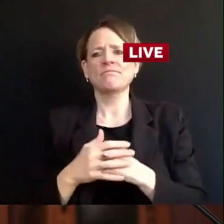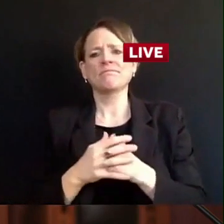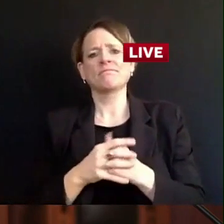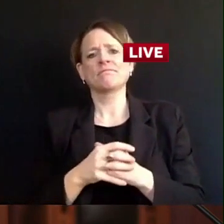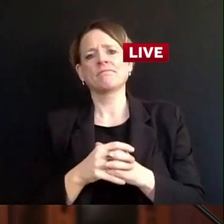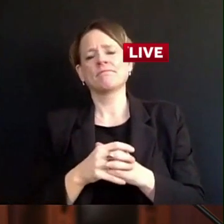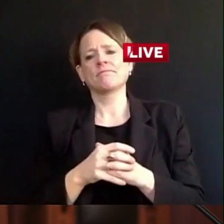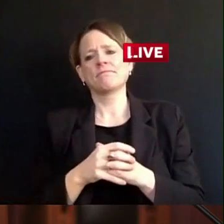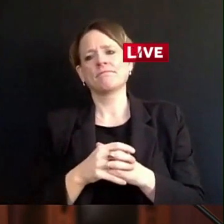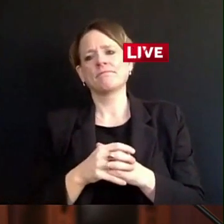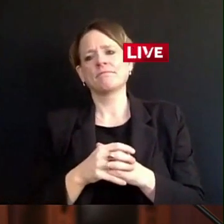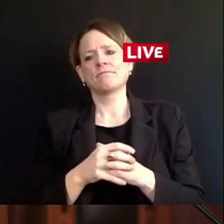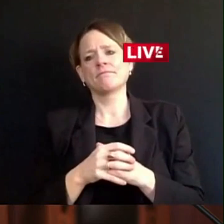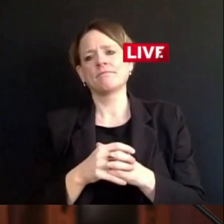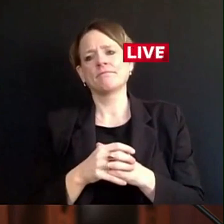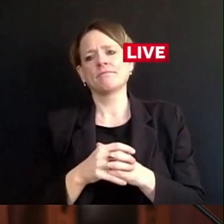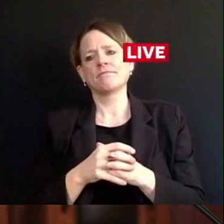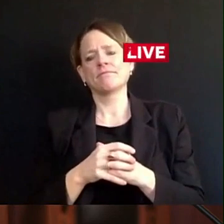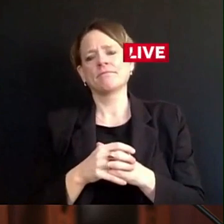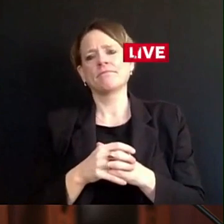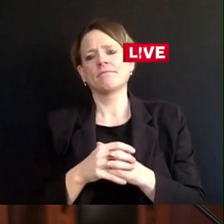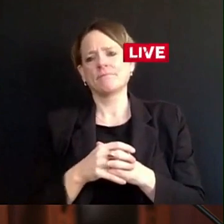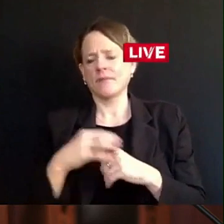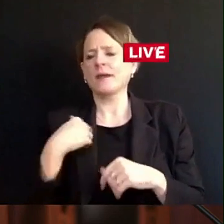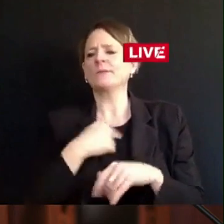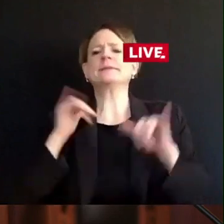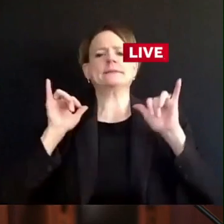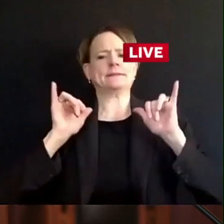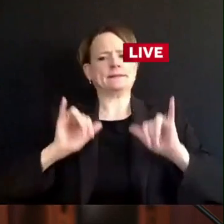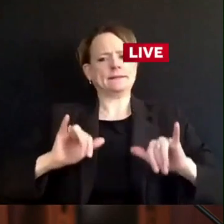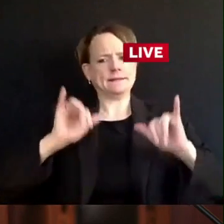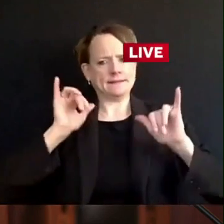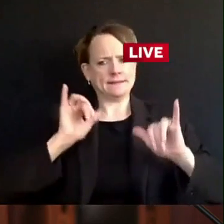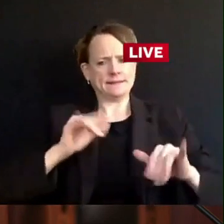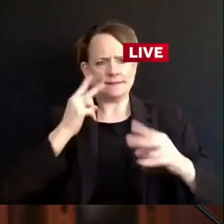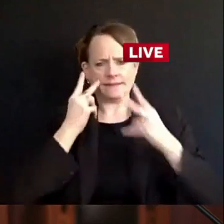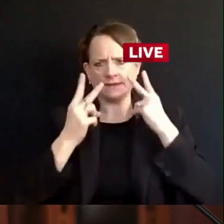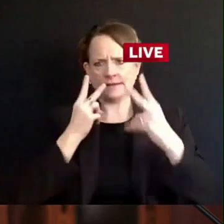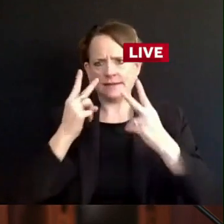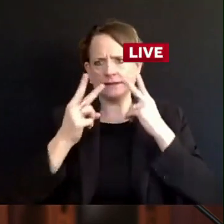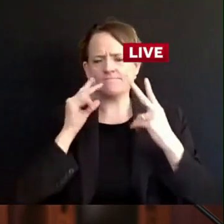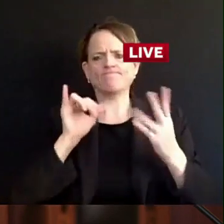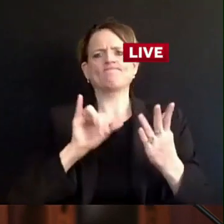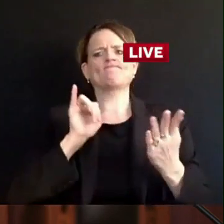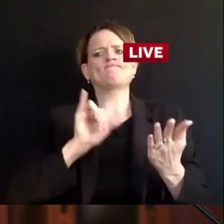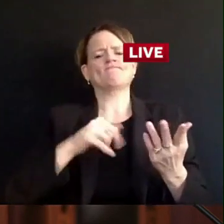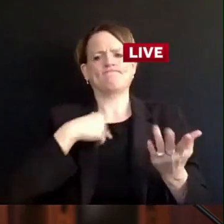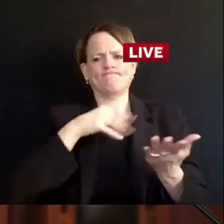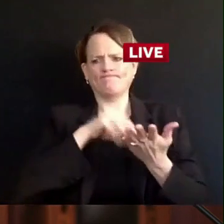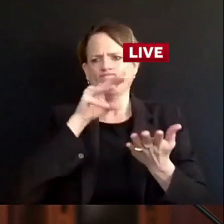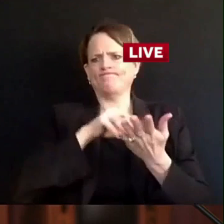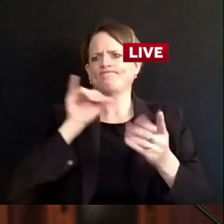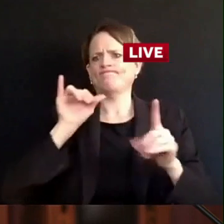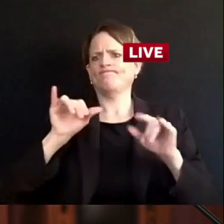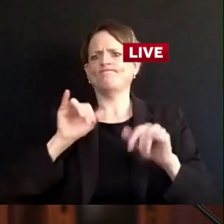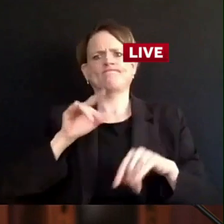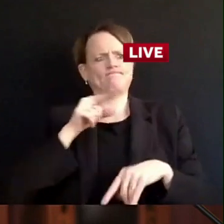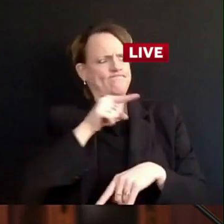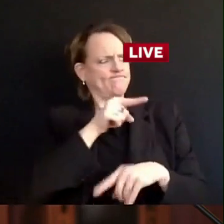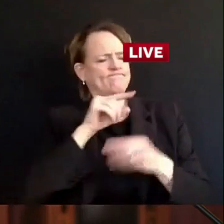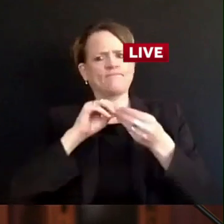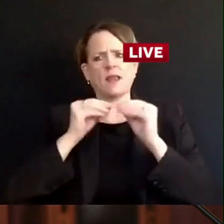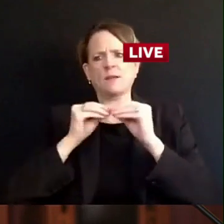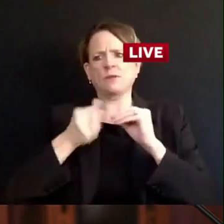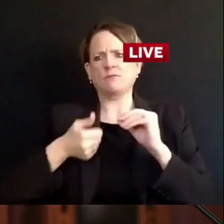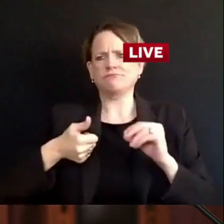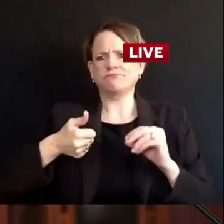that lesson again and again and again here and across the country as we see cases escalated and we see the number of contacts